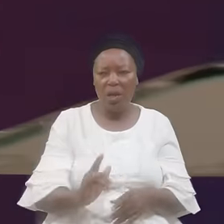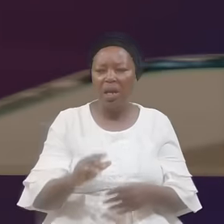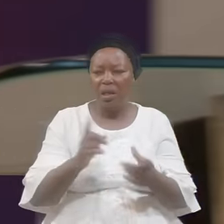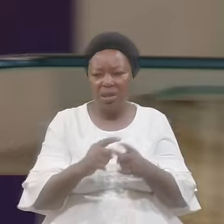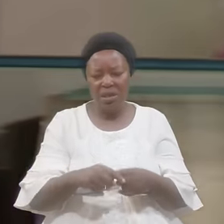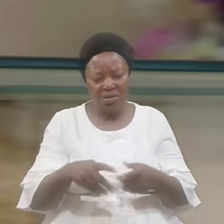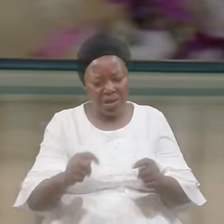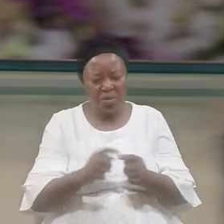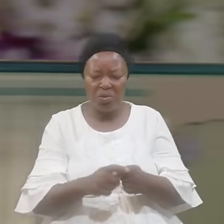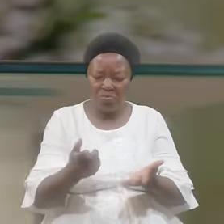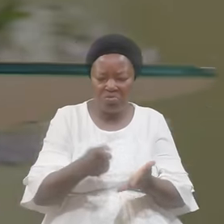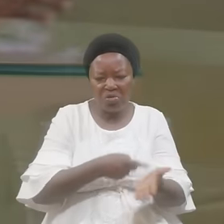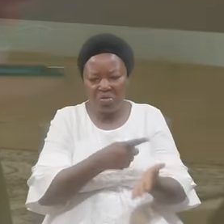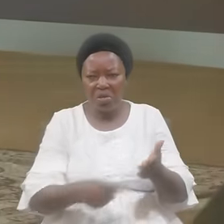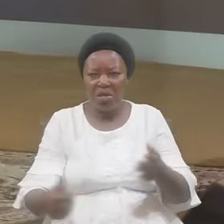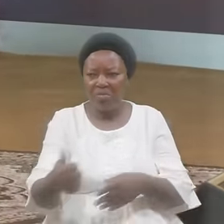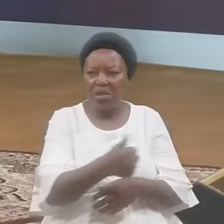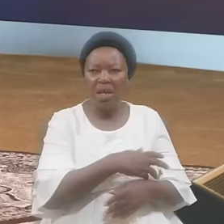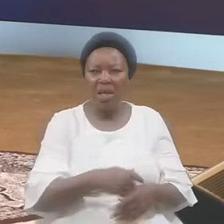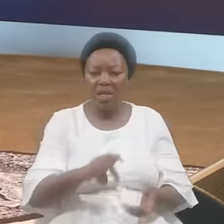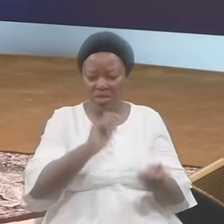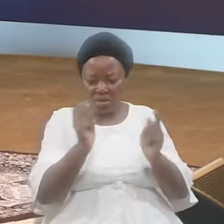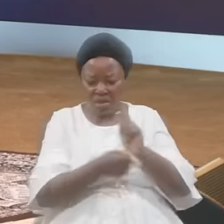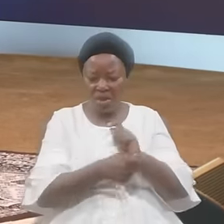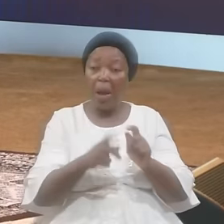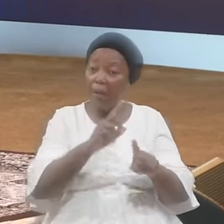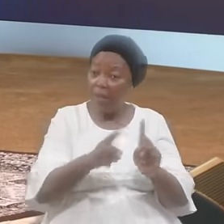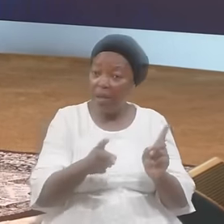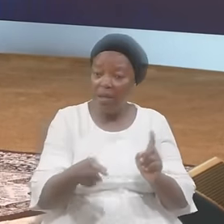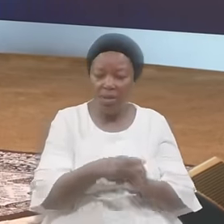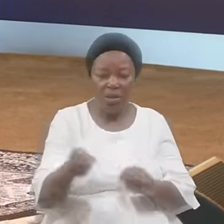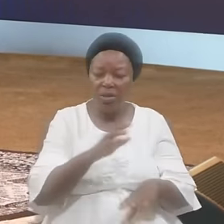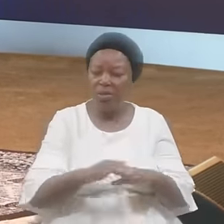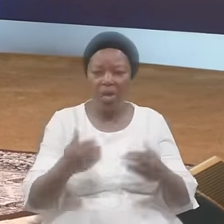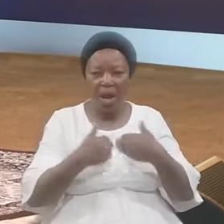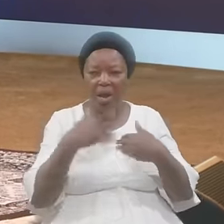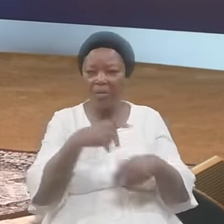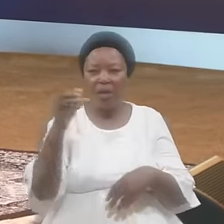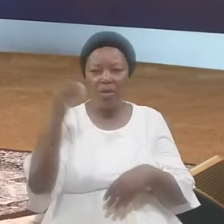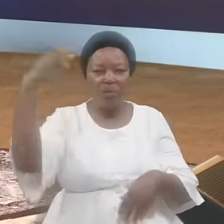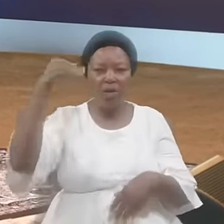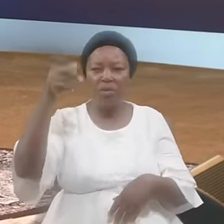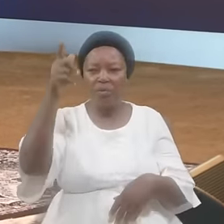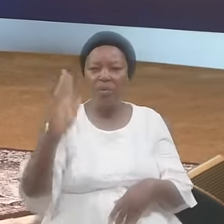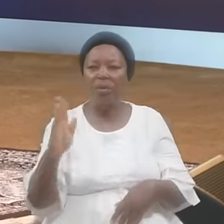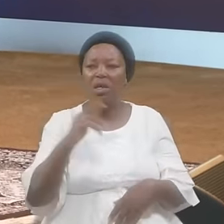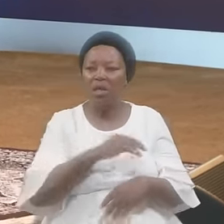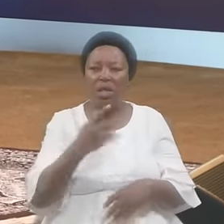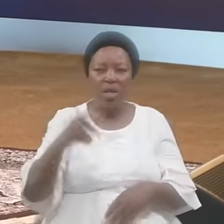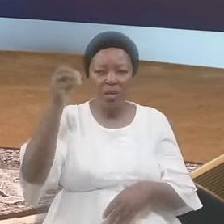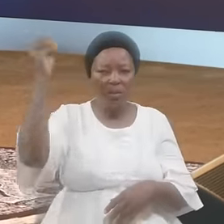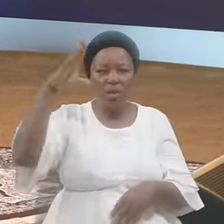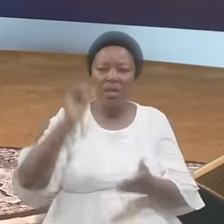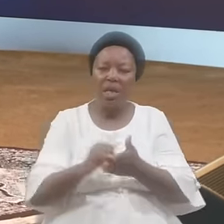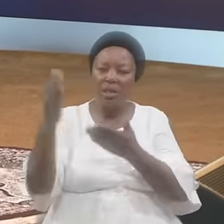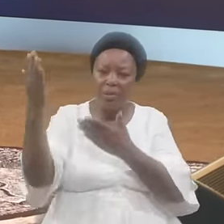Here and there They might turn Over a new Leap But They do not Have the grace Of God The grace That